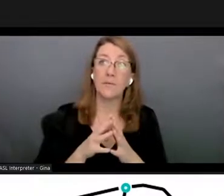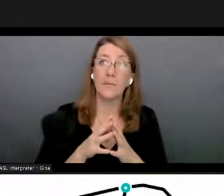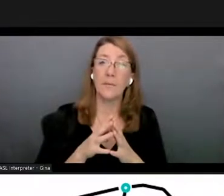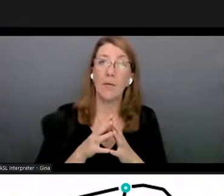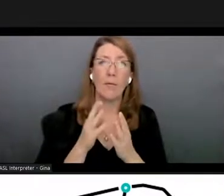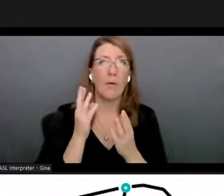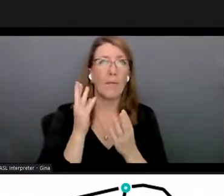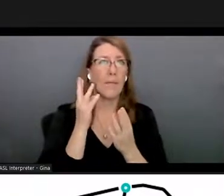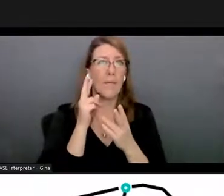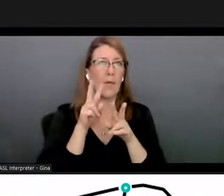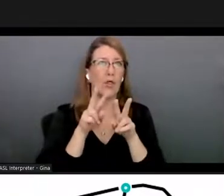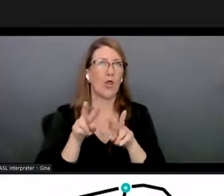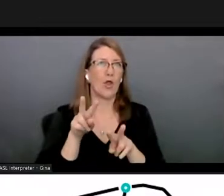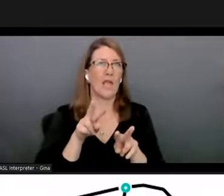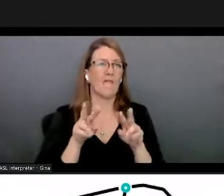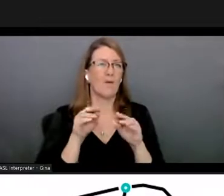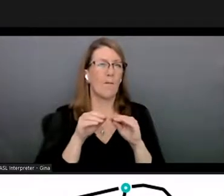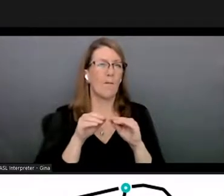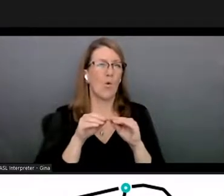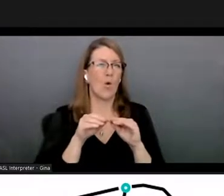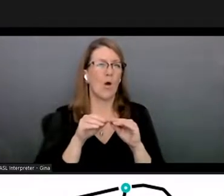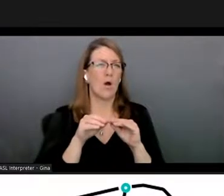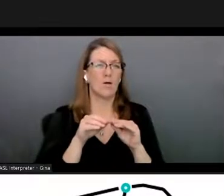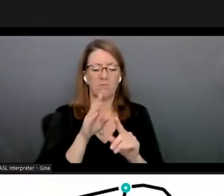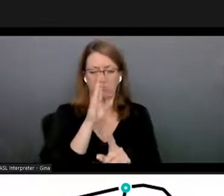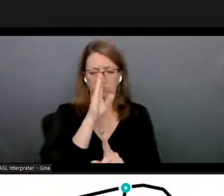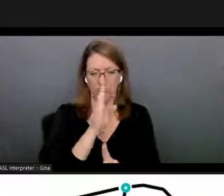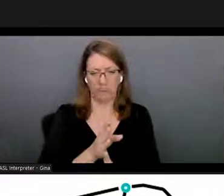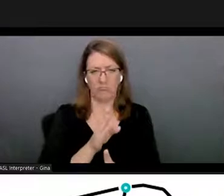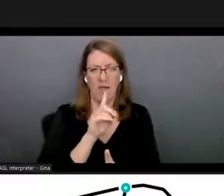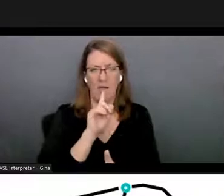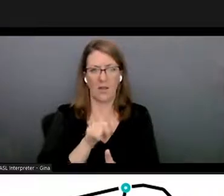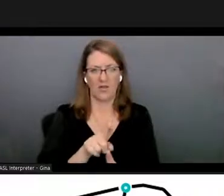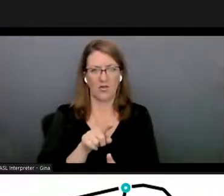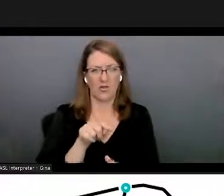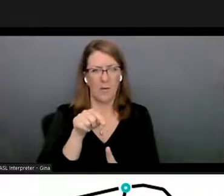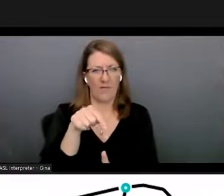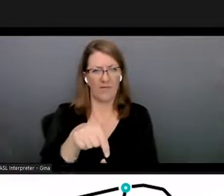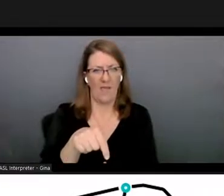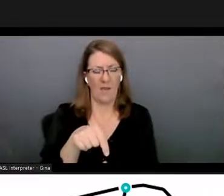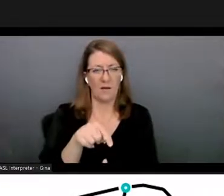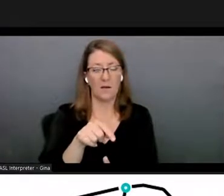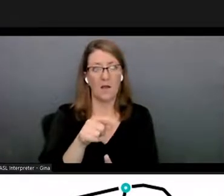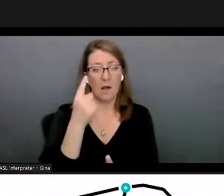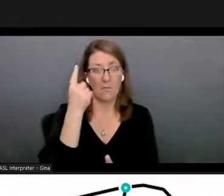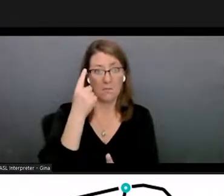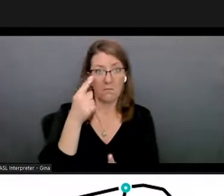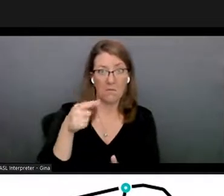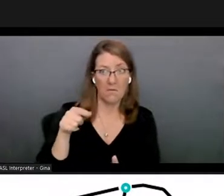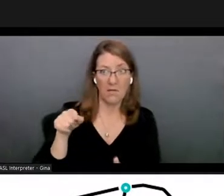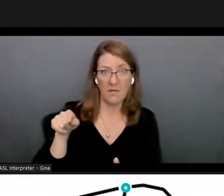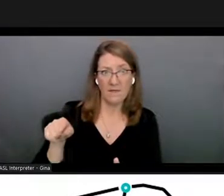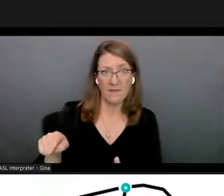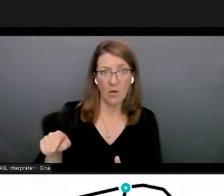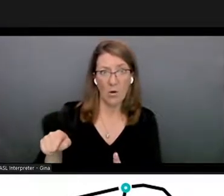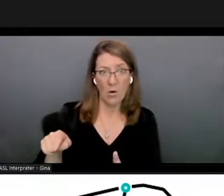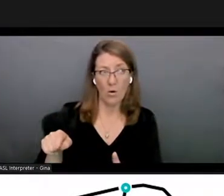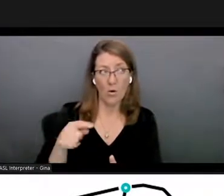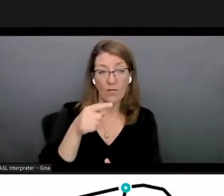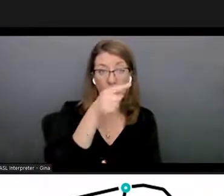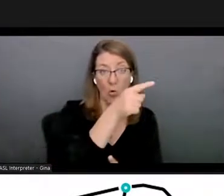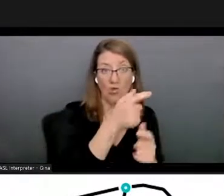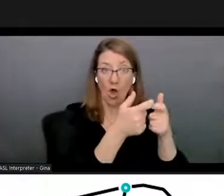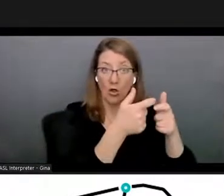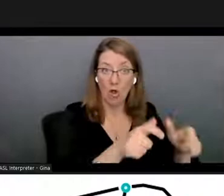was just looking for like a more answer directly related to that um are those like really large data sets just proprietary